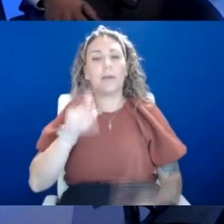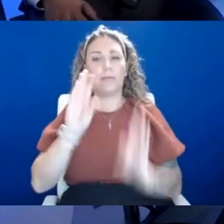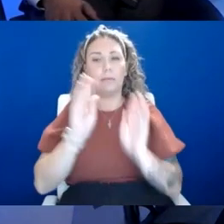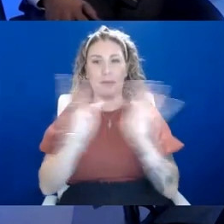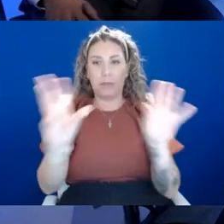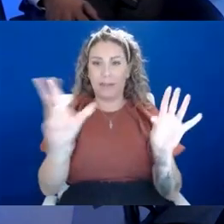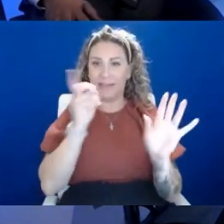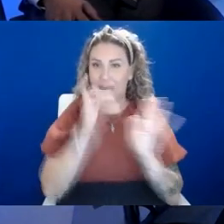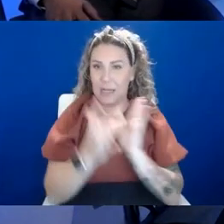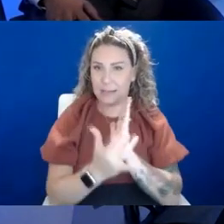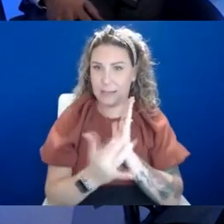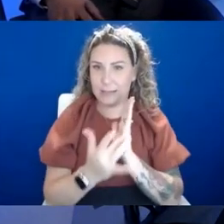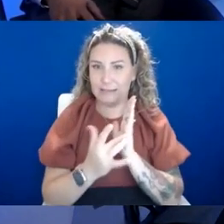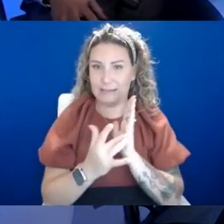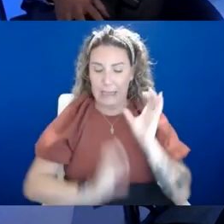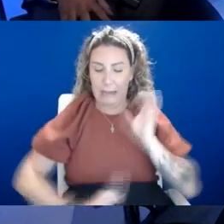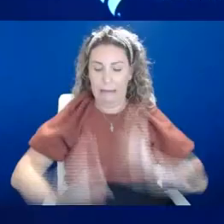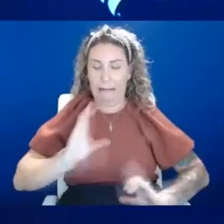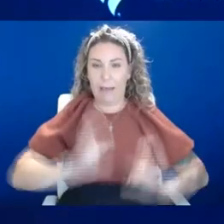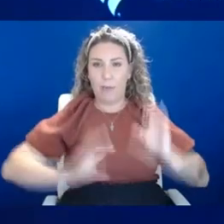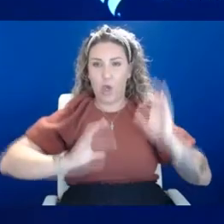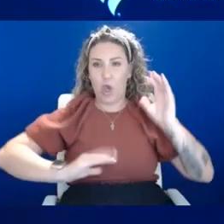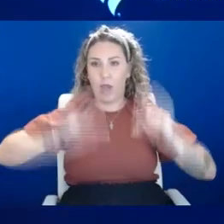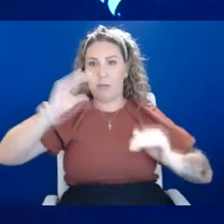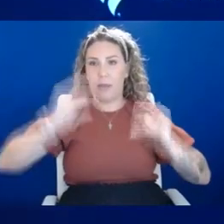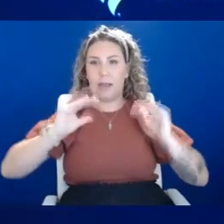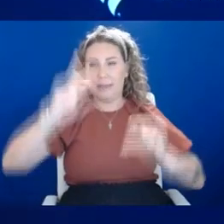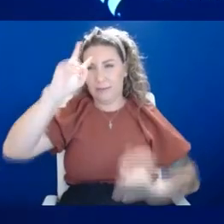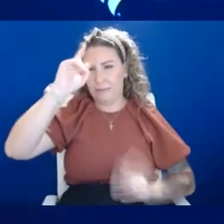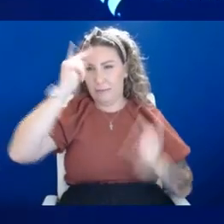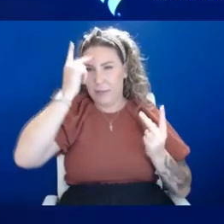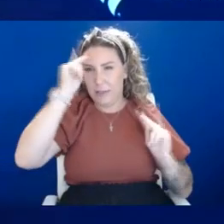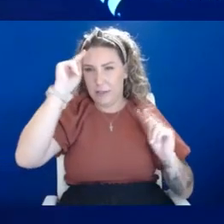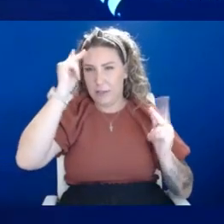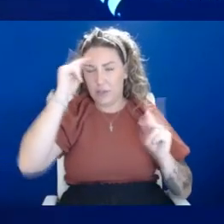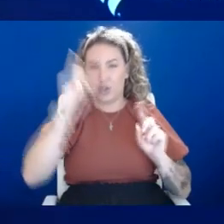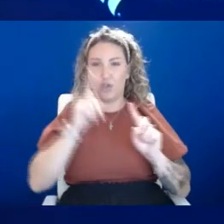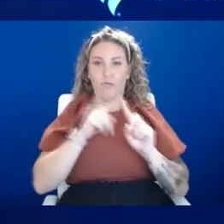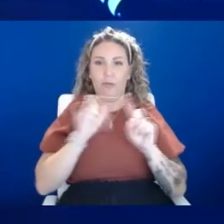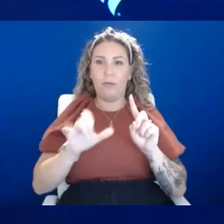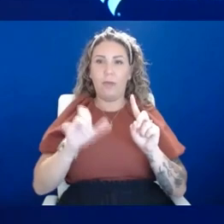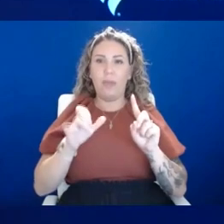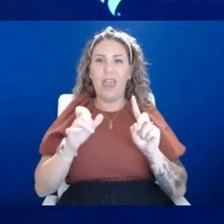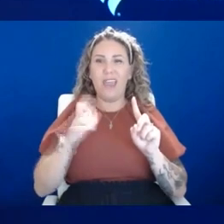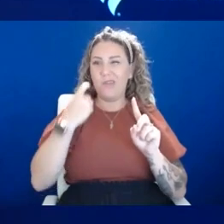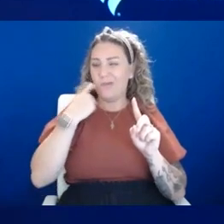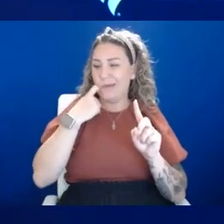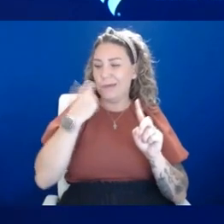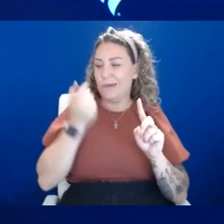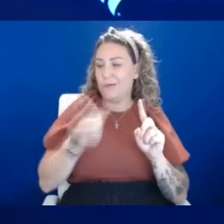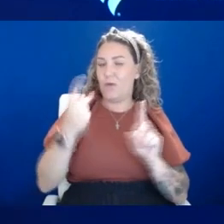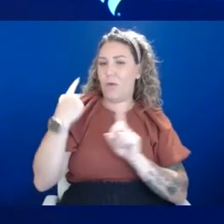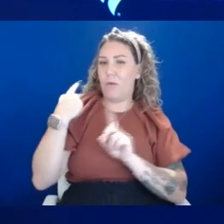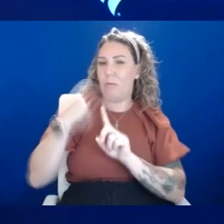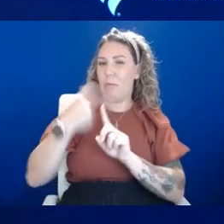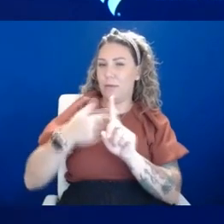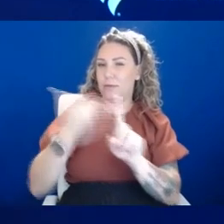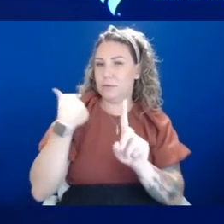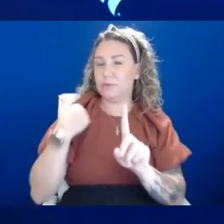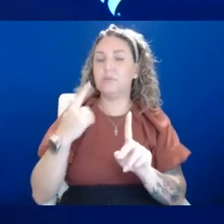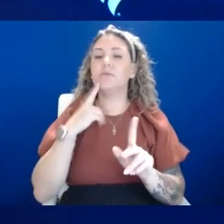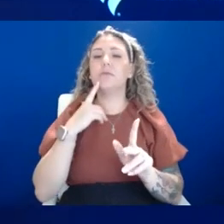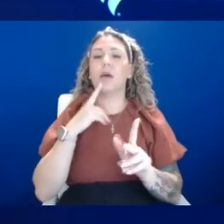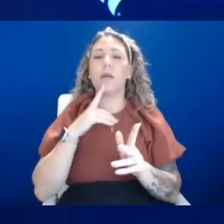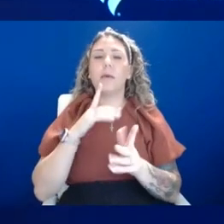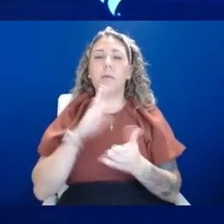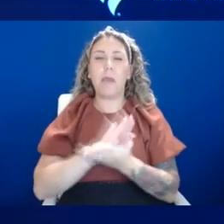chemical imbalance. So a lot of this is a misunderstanding. There was a lot of fallout from this recently within the last couple of months as a paper was published. Um, so just